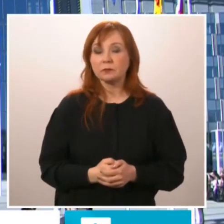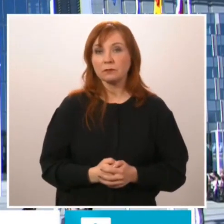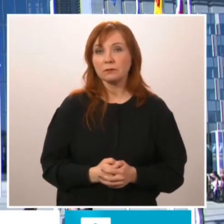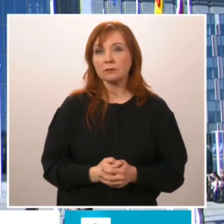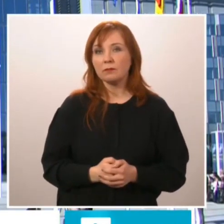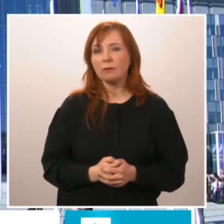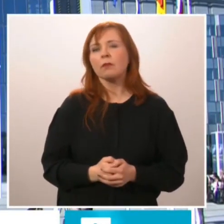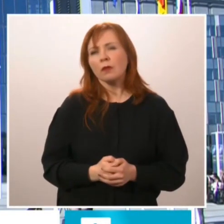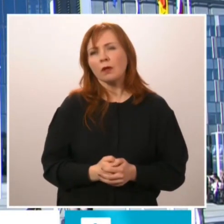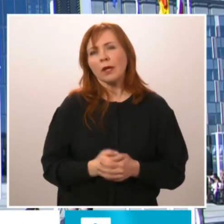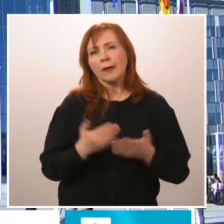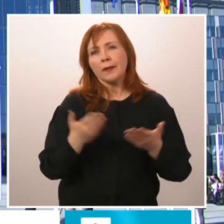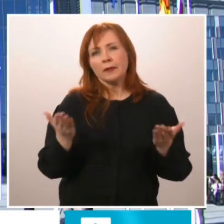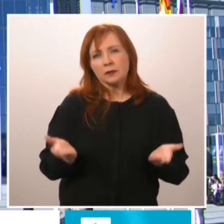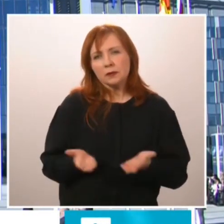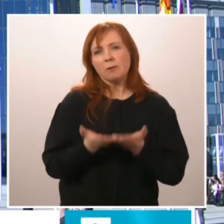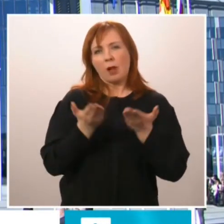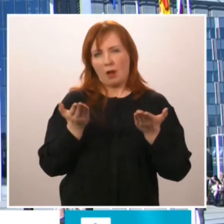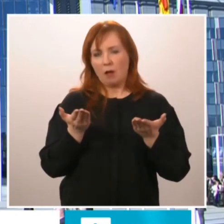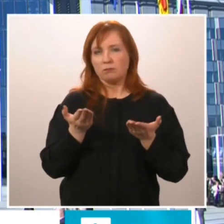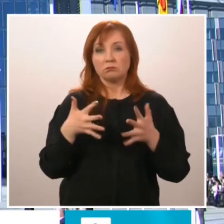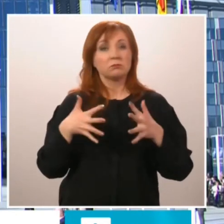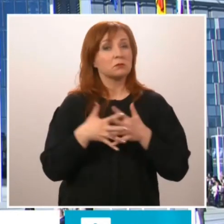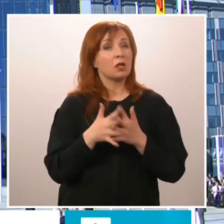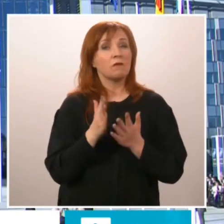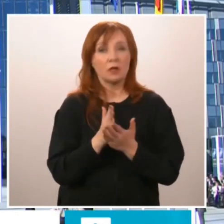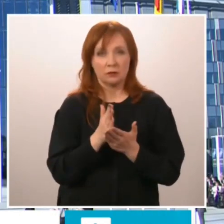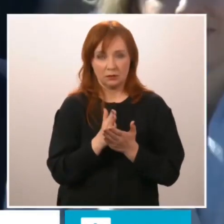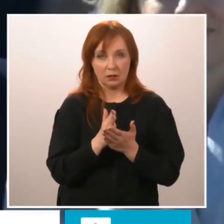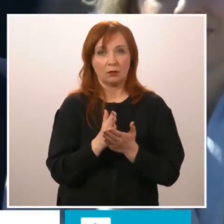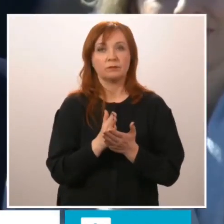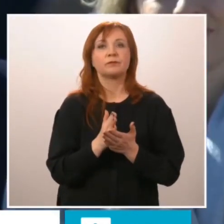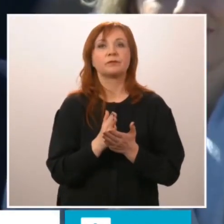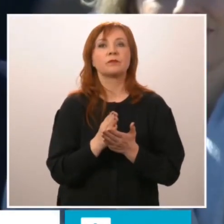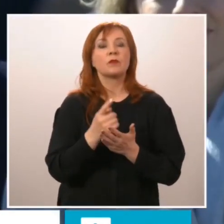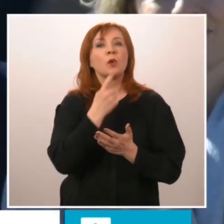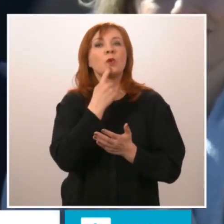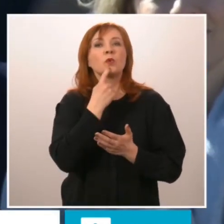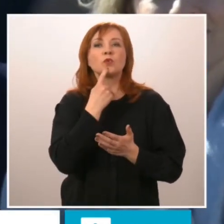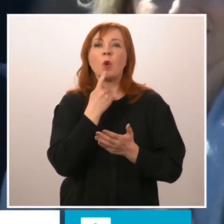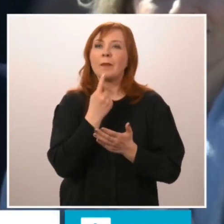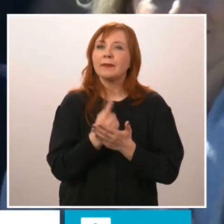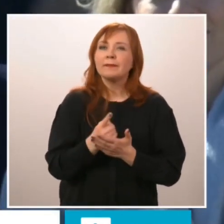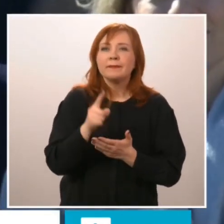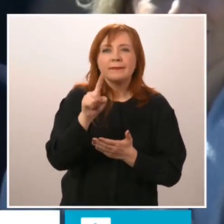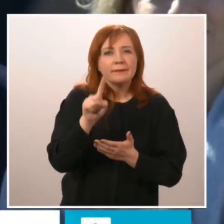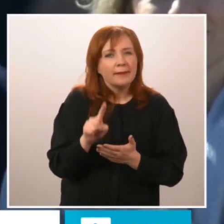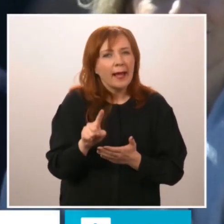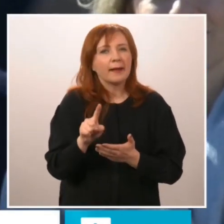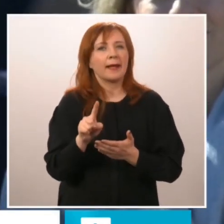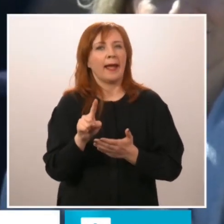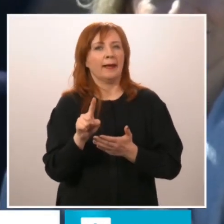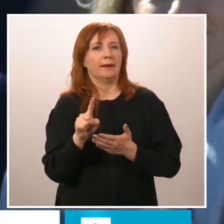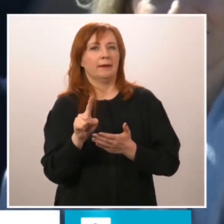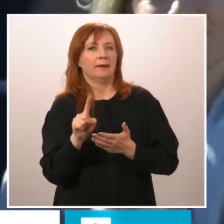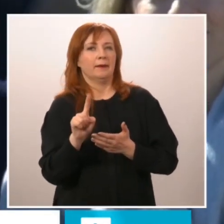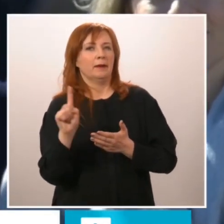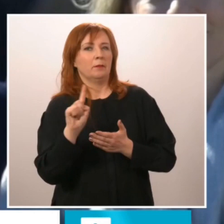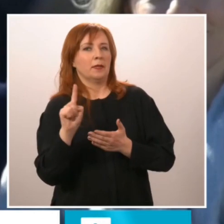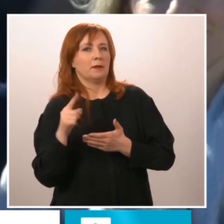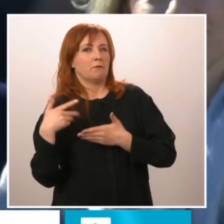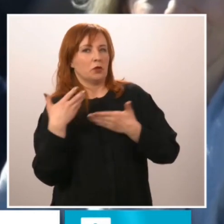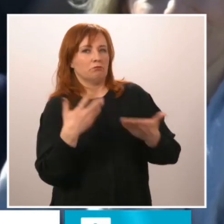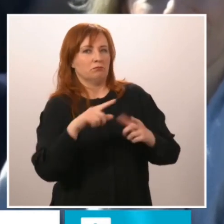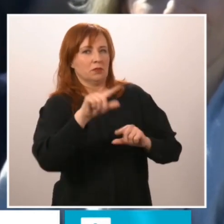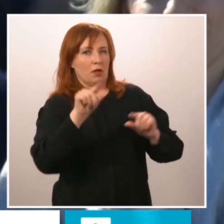At the same time, it is clear that Finland's most significant contribution to NATO's collective deterrence